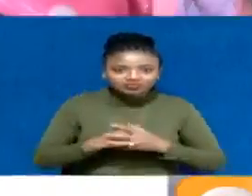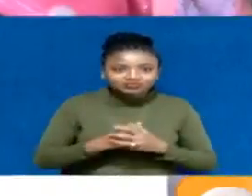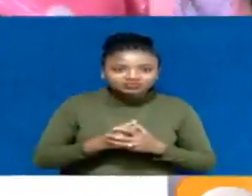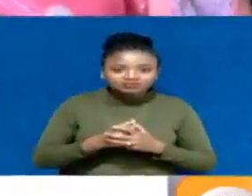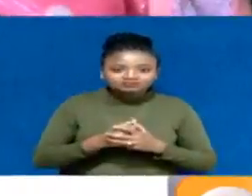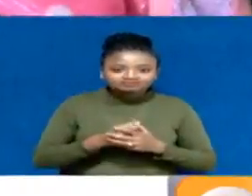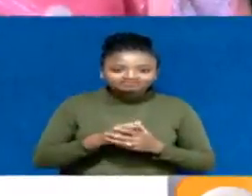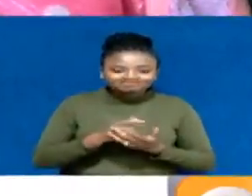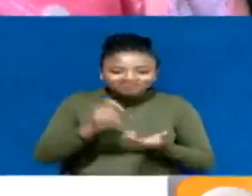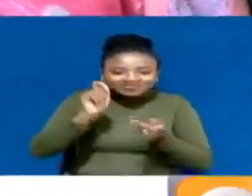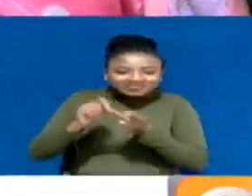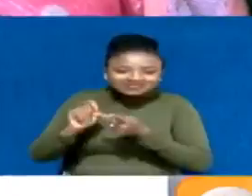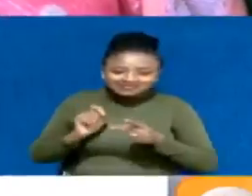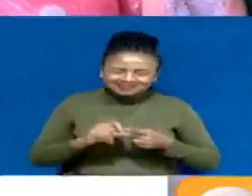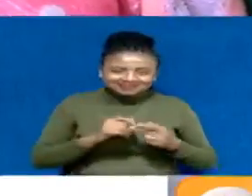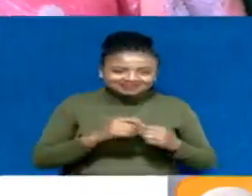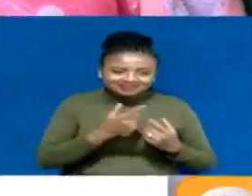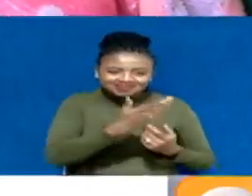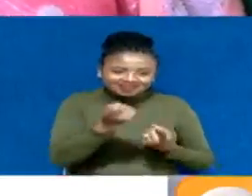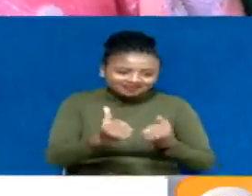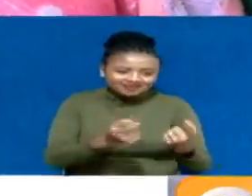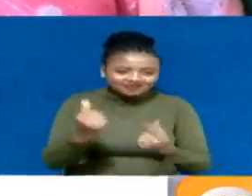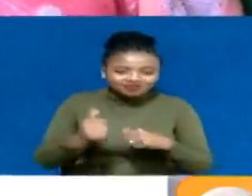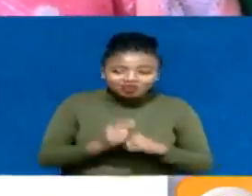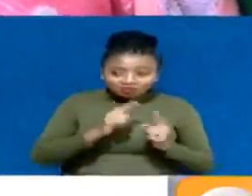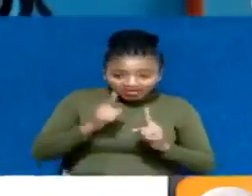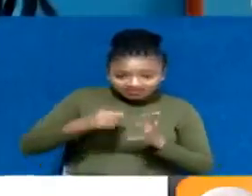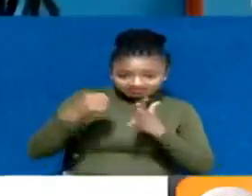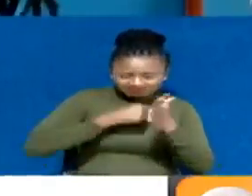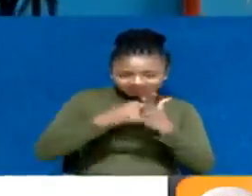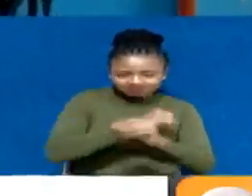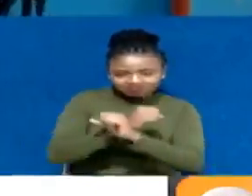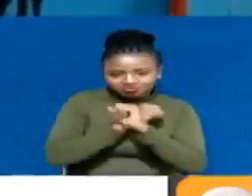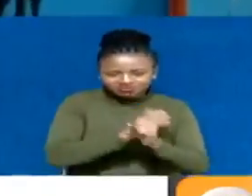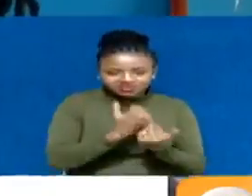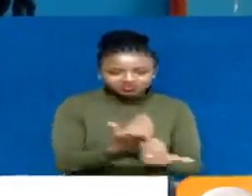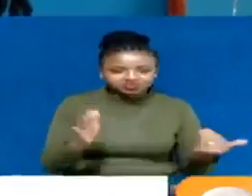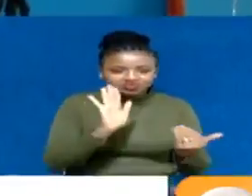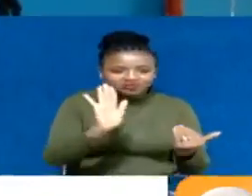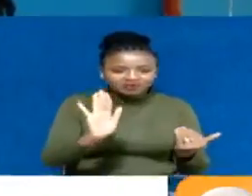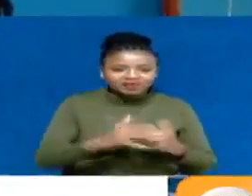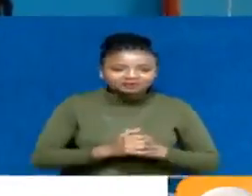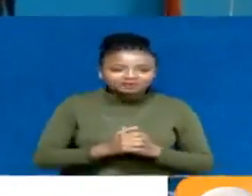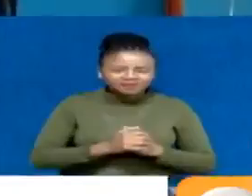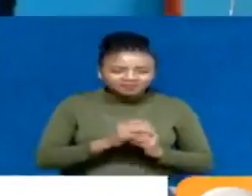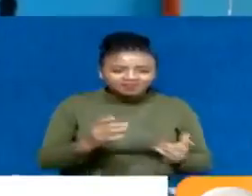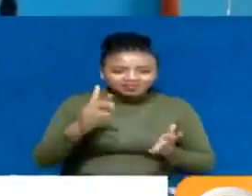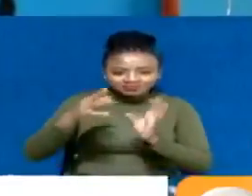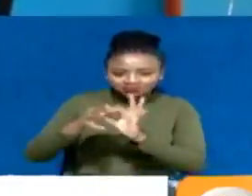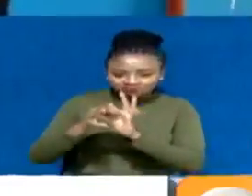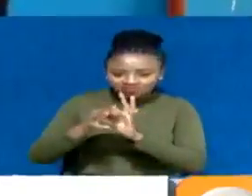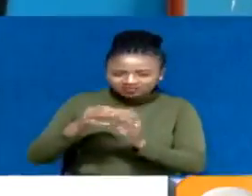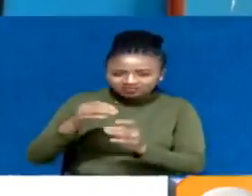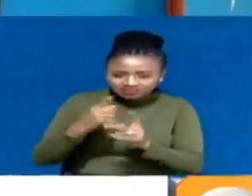Her successes thus far in keeping her two children safe from HIV, pushed her to enroll as a